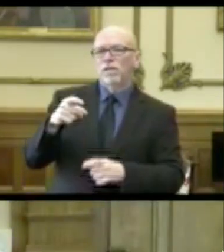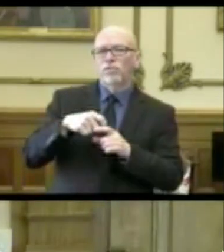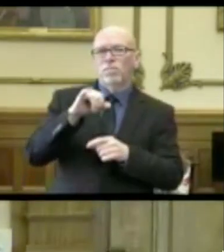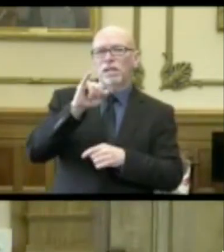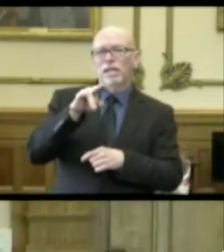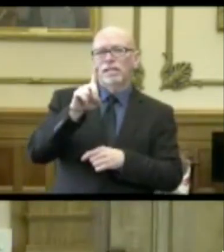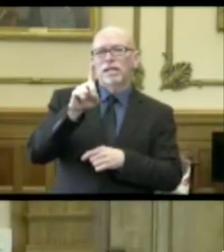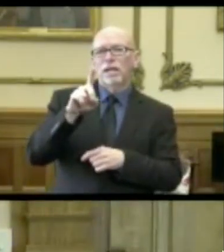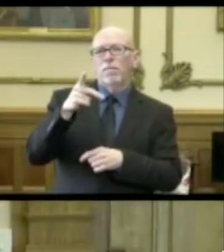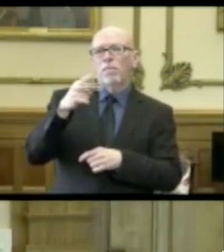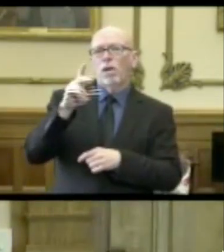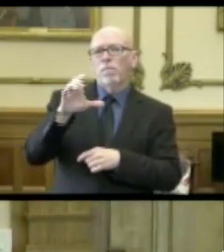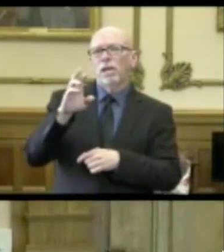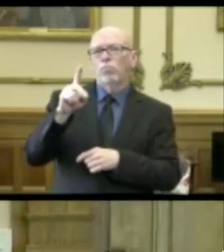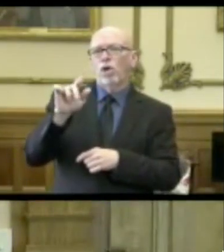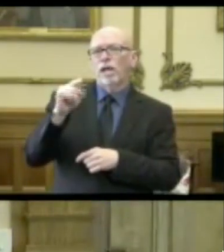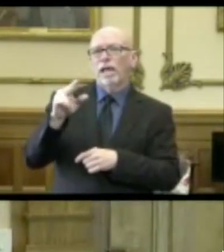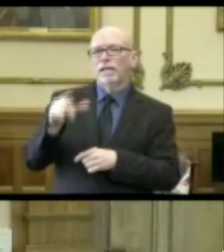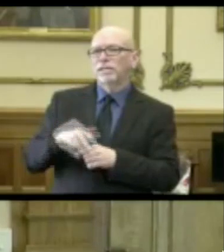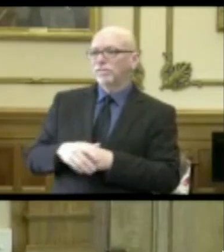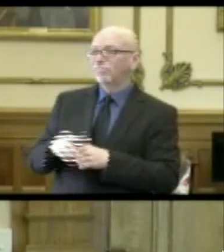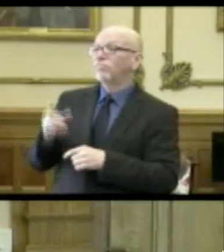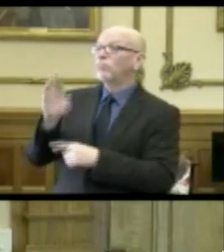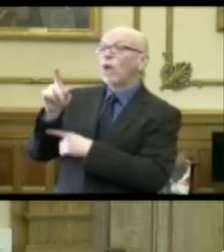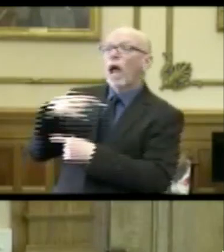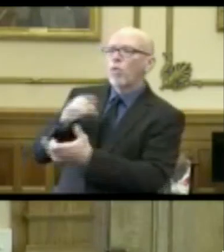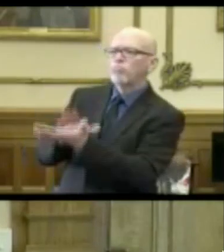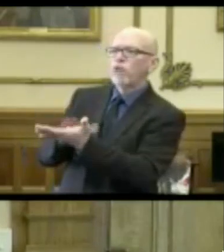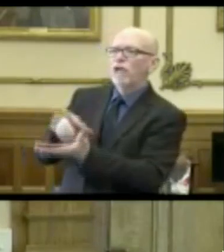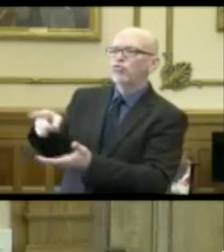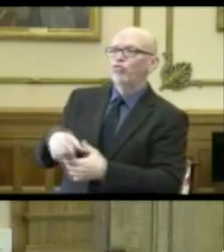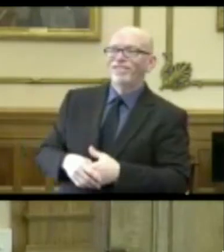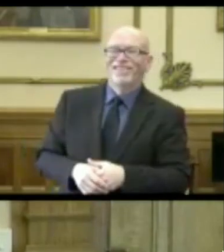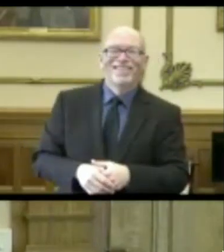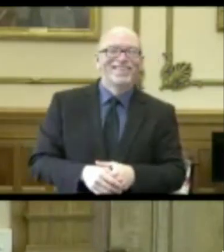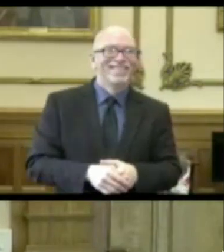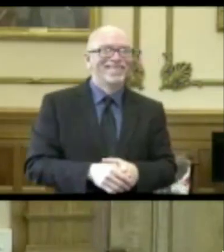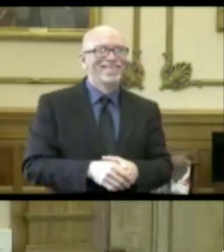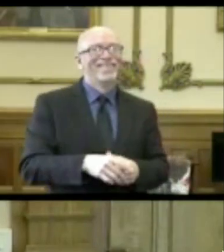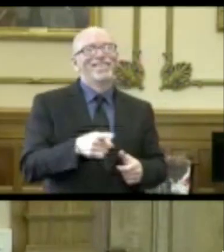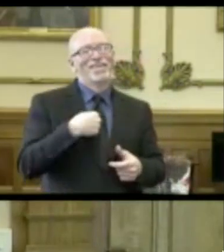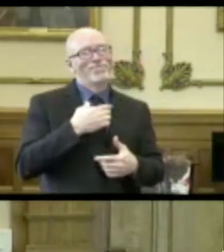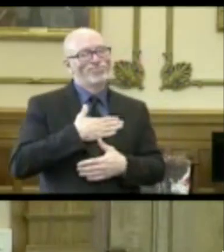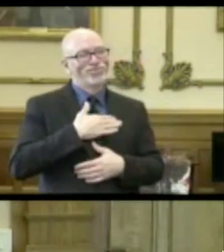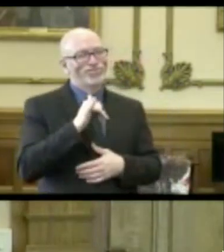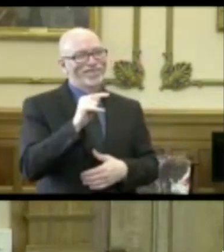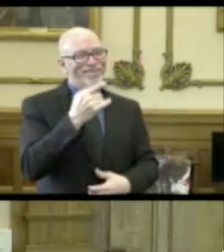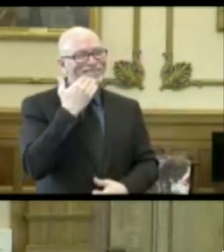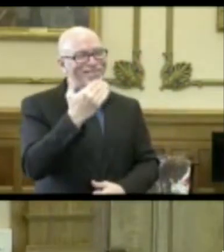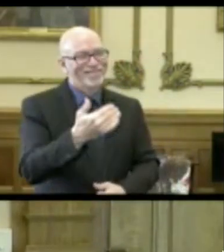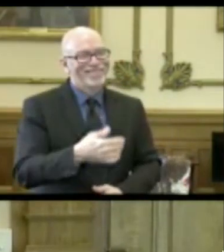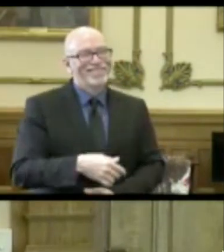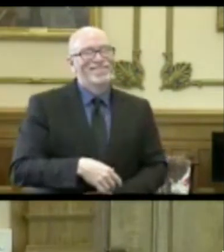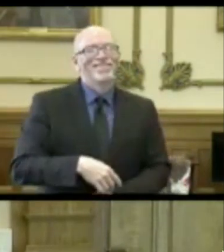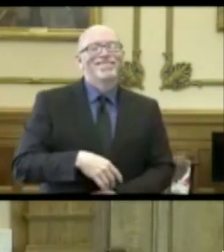Broadcasting. Brandon, let me praise you next. No, I'm just kidding. Go ahead, go ahead. I appreciate it, Governor. Thank you.